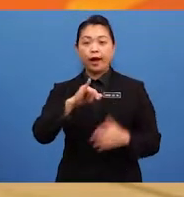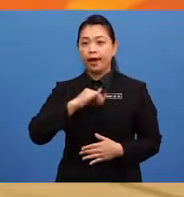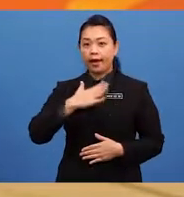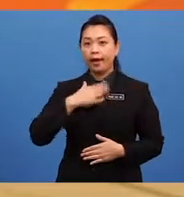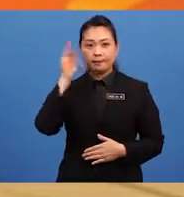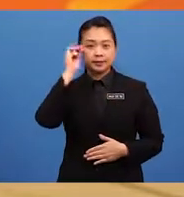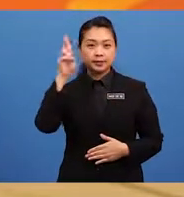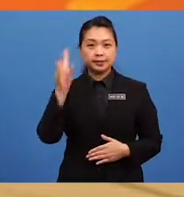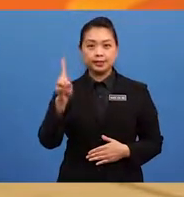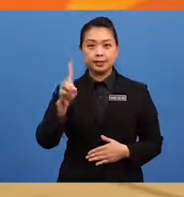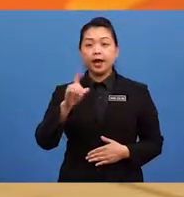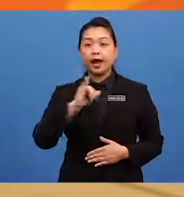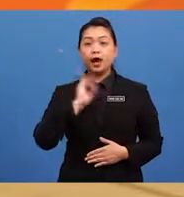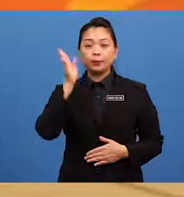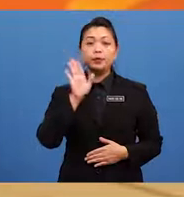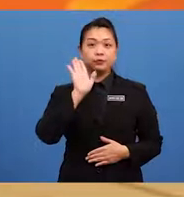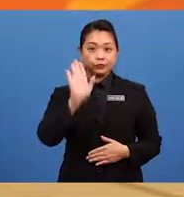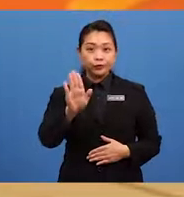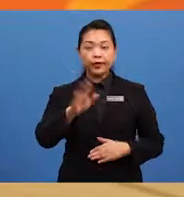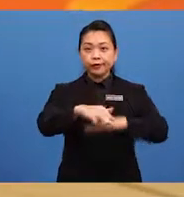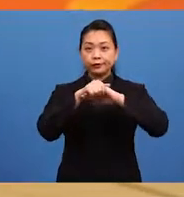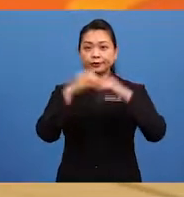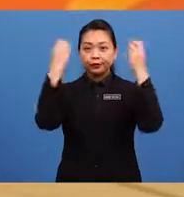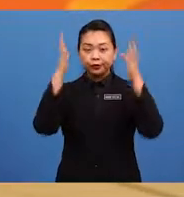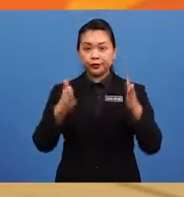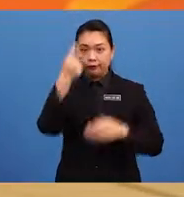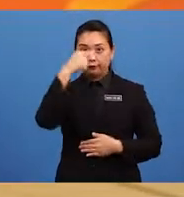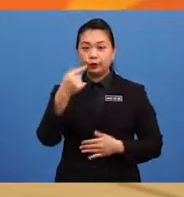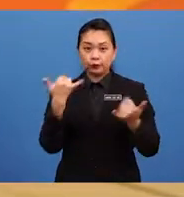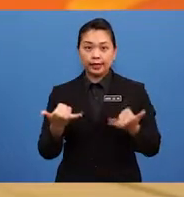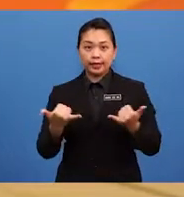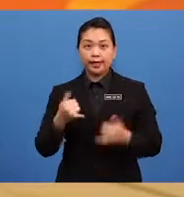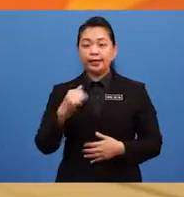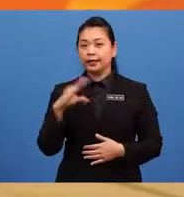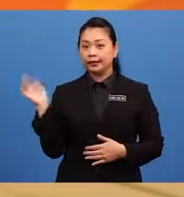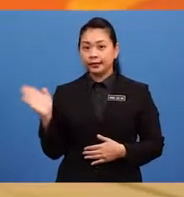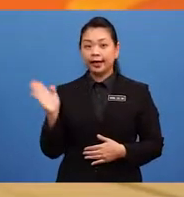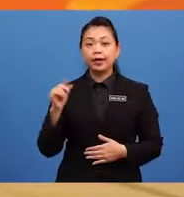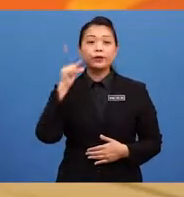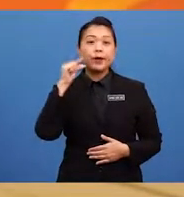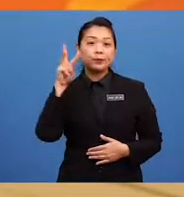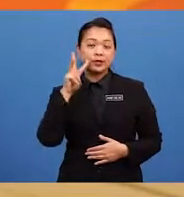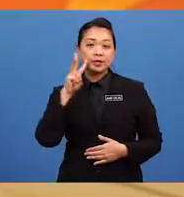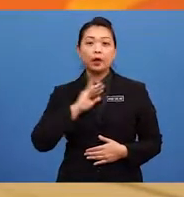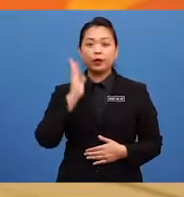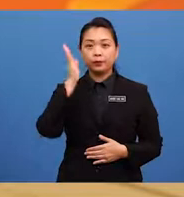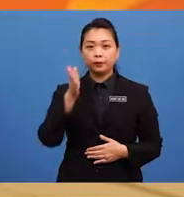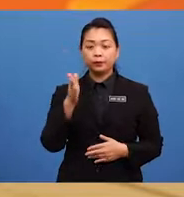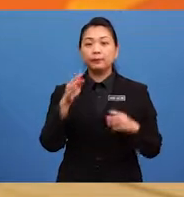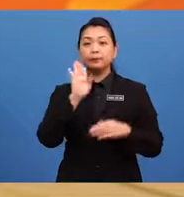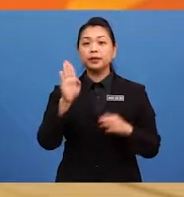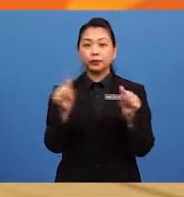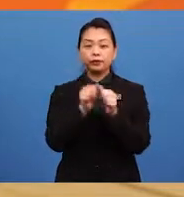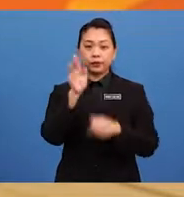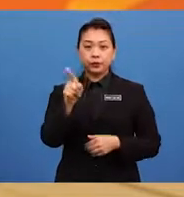and I'll be your on-screen English teacher for the day. And I'm Gramwiz. I'll be with you from today's episode